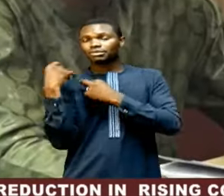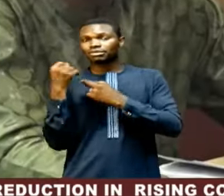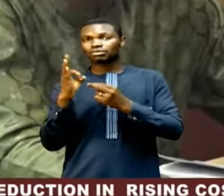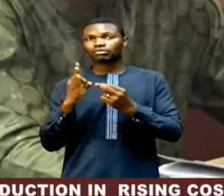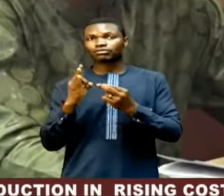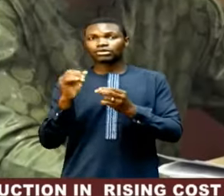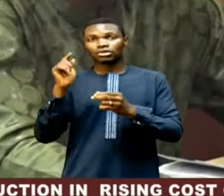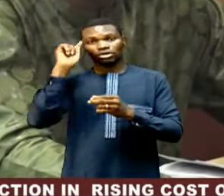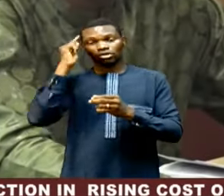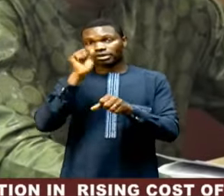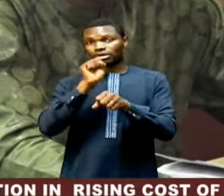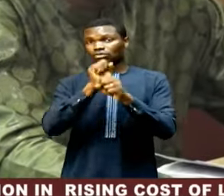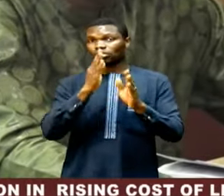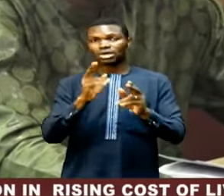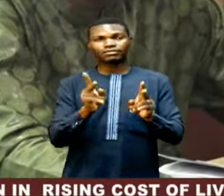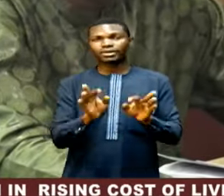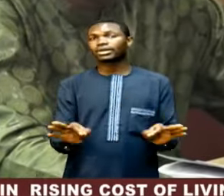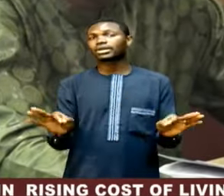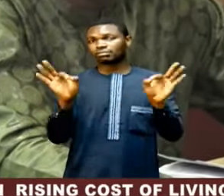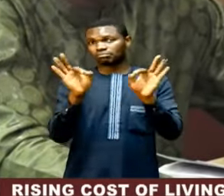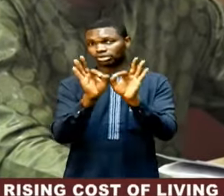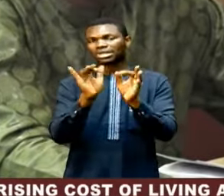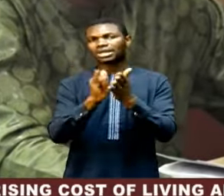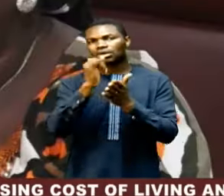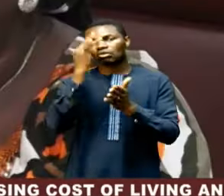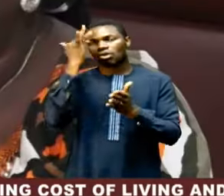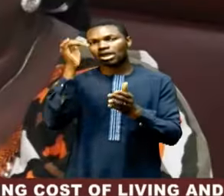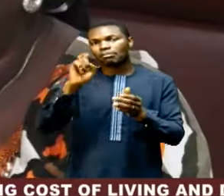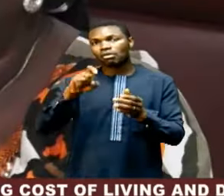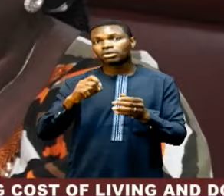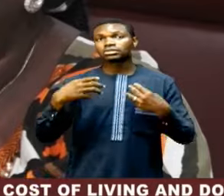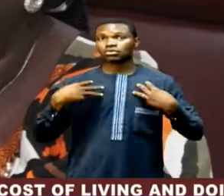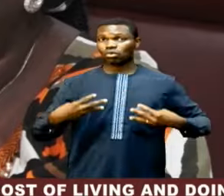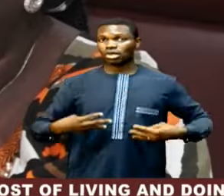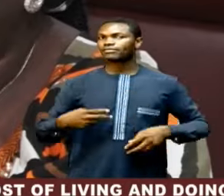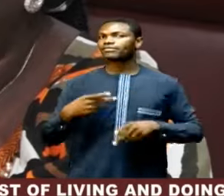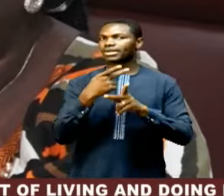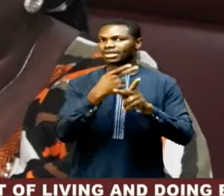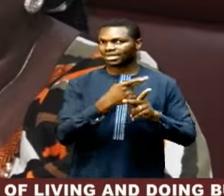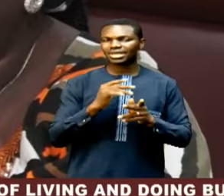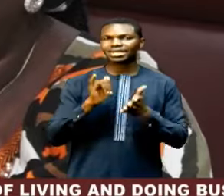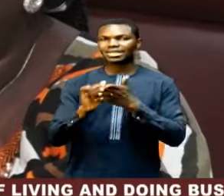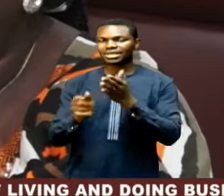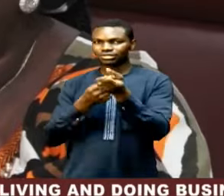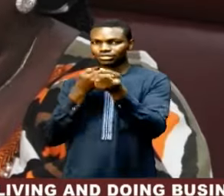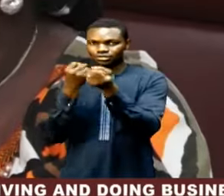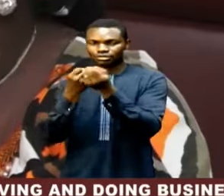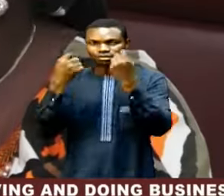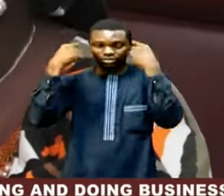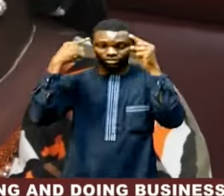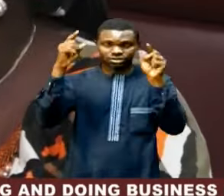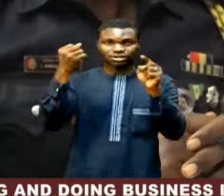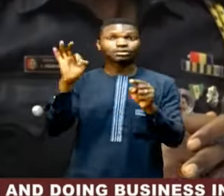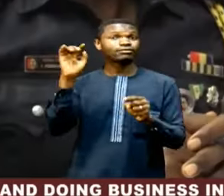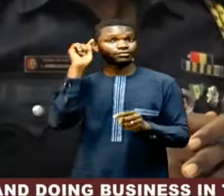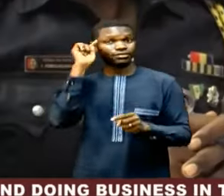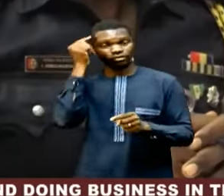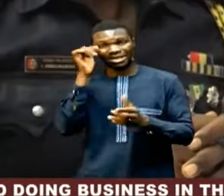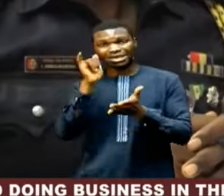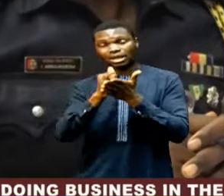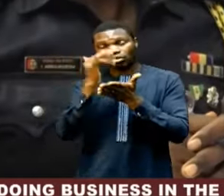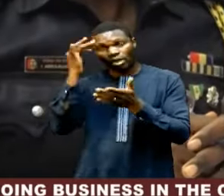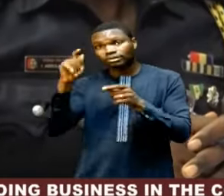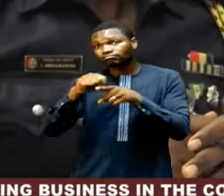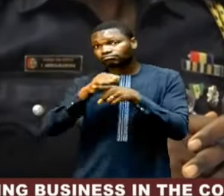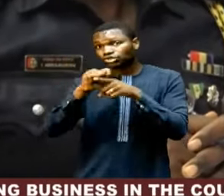are pivotal and their well-being is of importance to the success of the collective endeavors as a government. Hence, the training will give